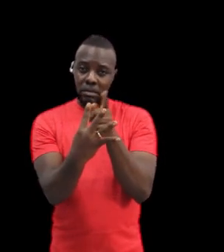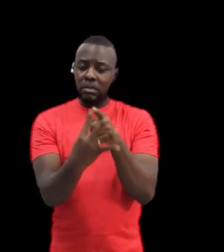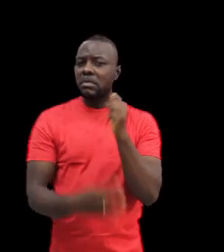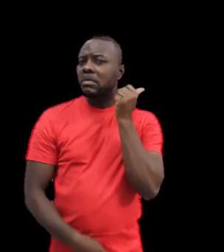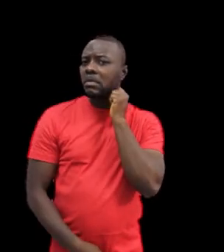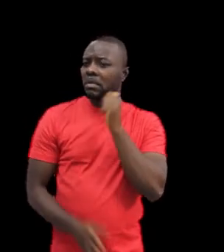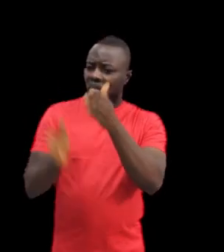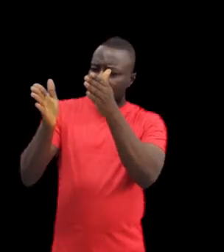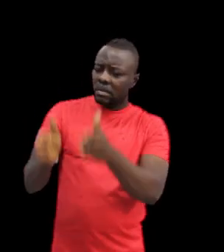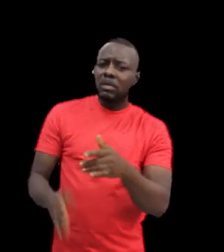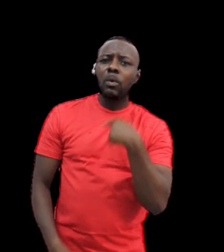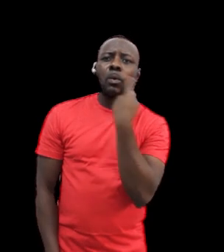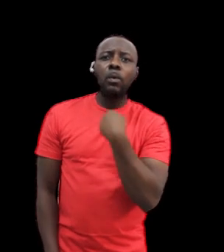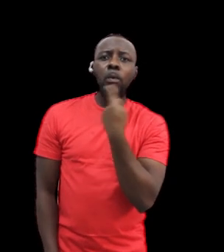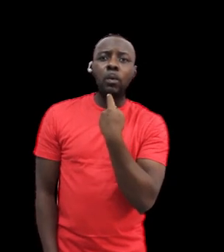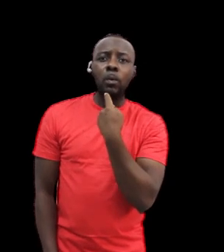But who was Foster?